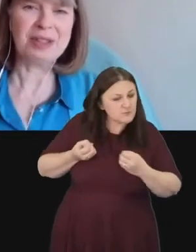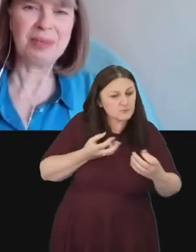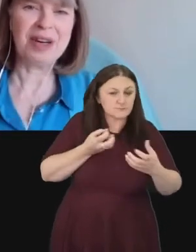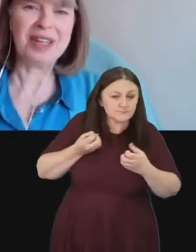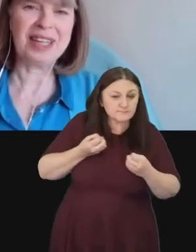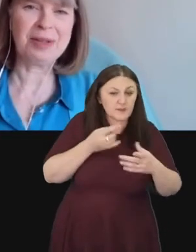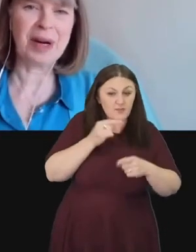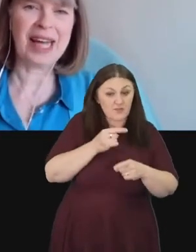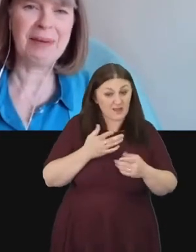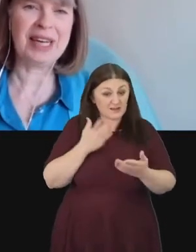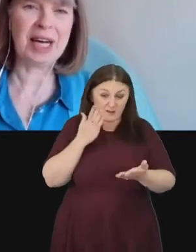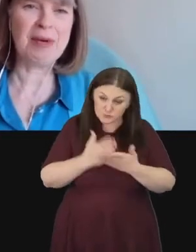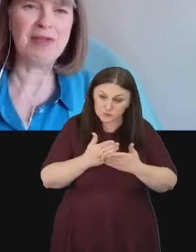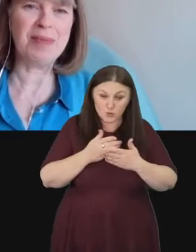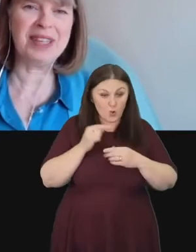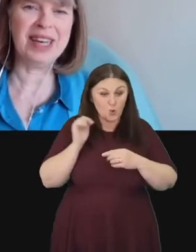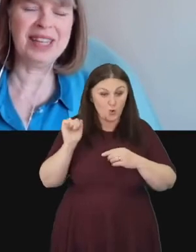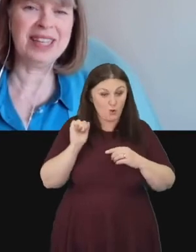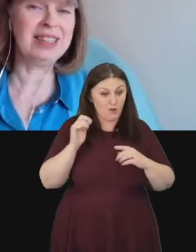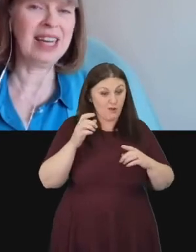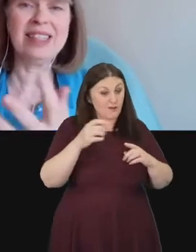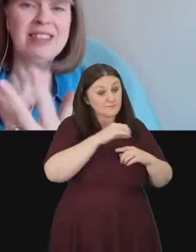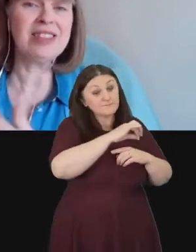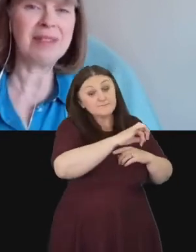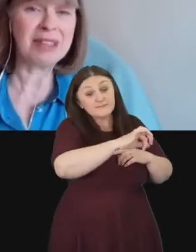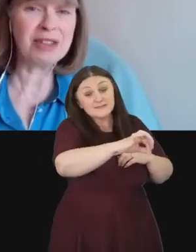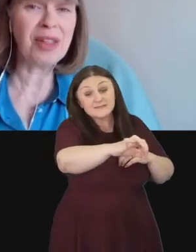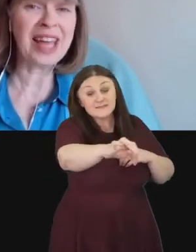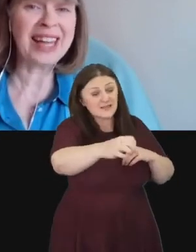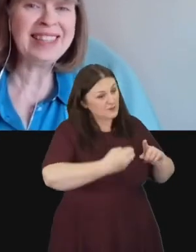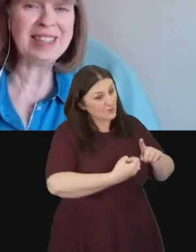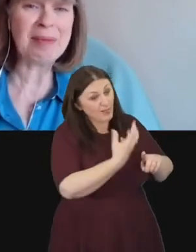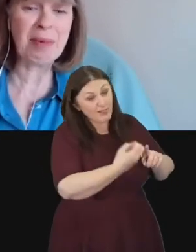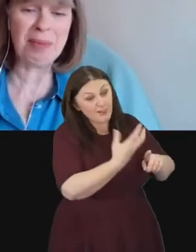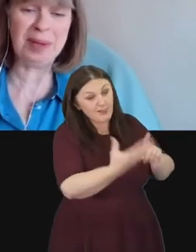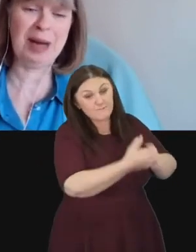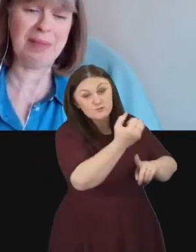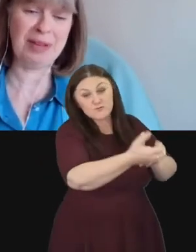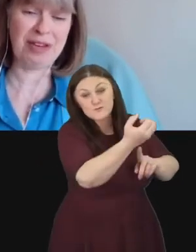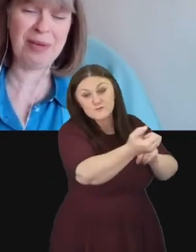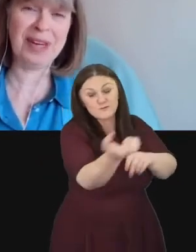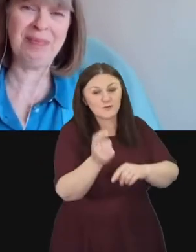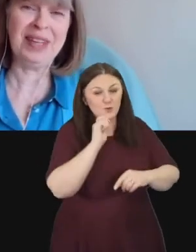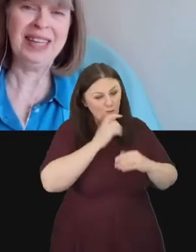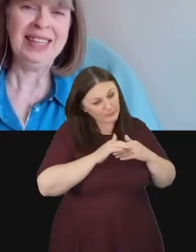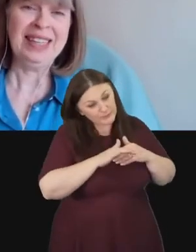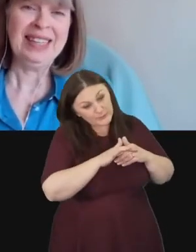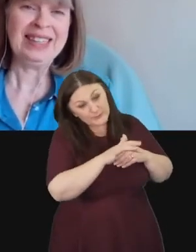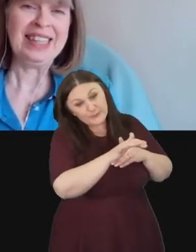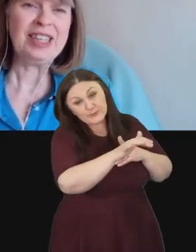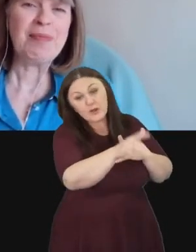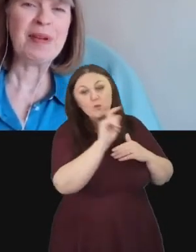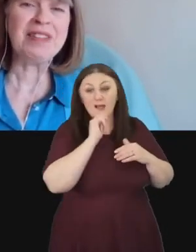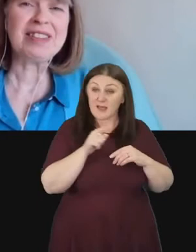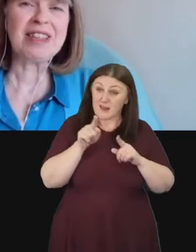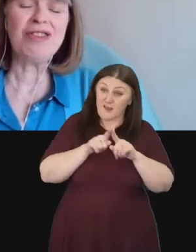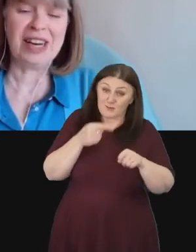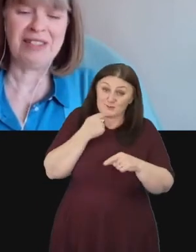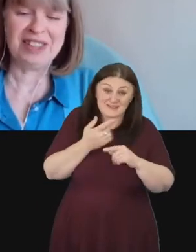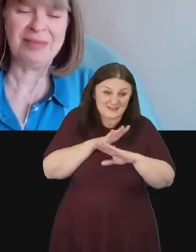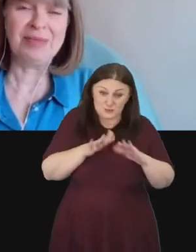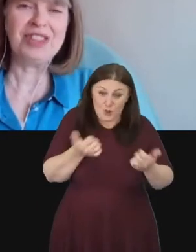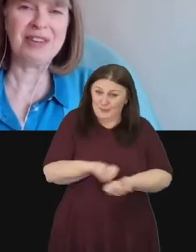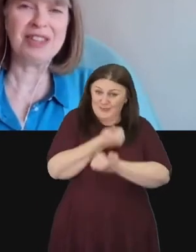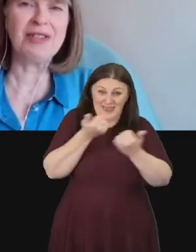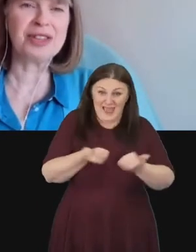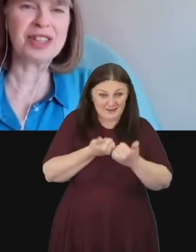to work its way out in our movement and as you say it's not the end is it? More will happen through it. Yinka, you've been so